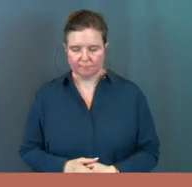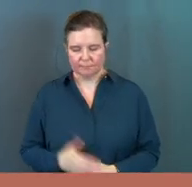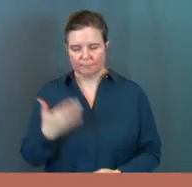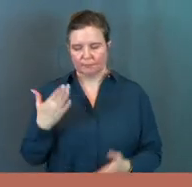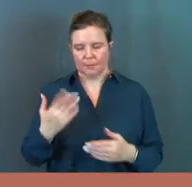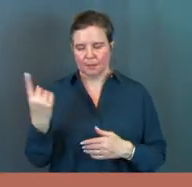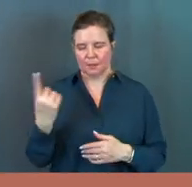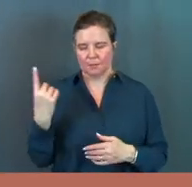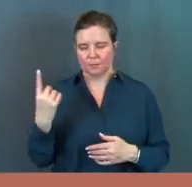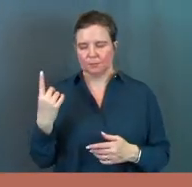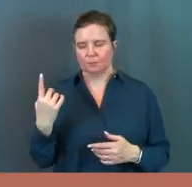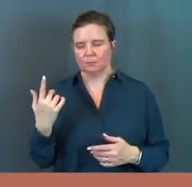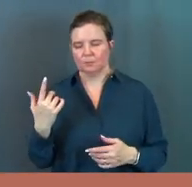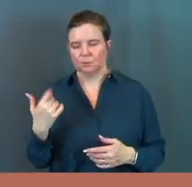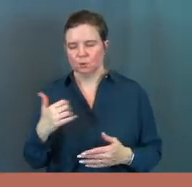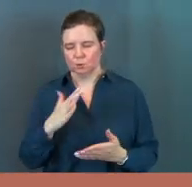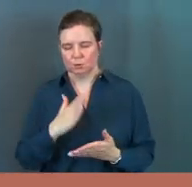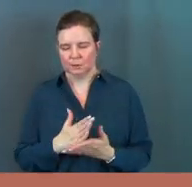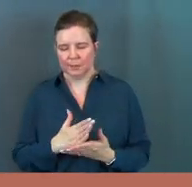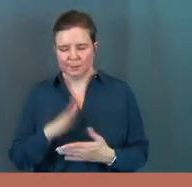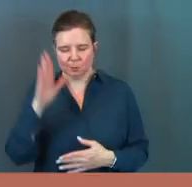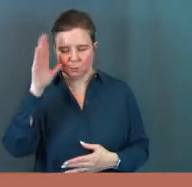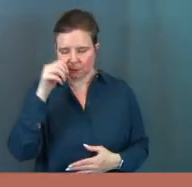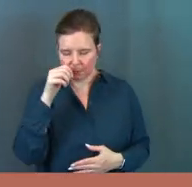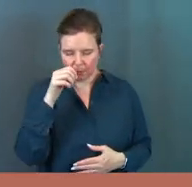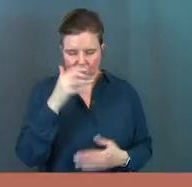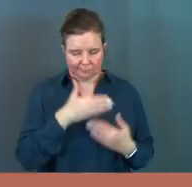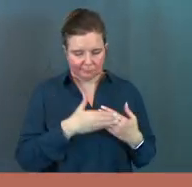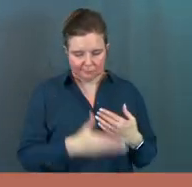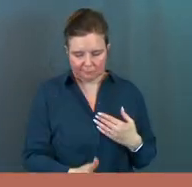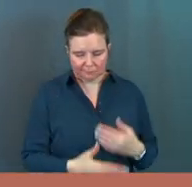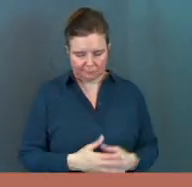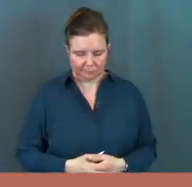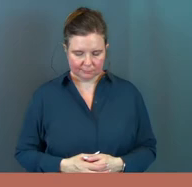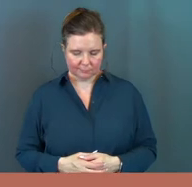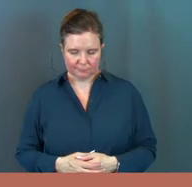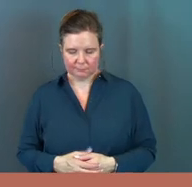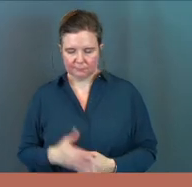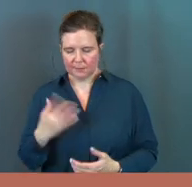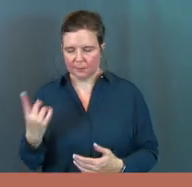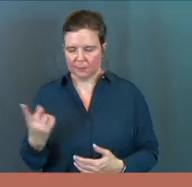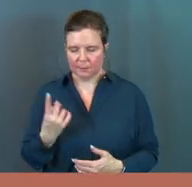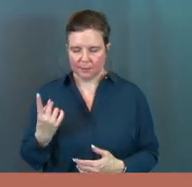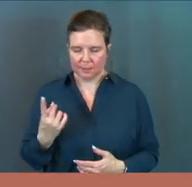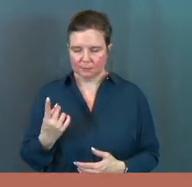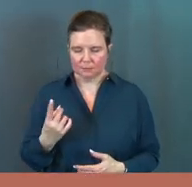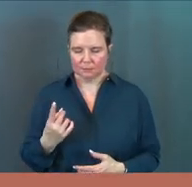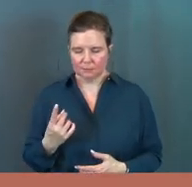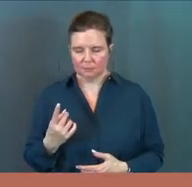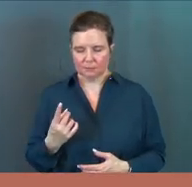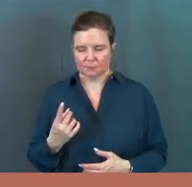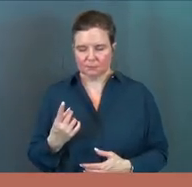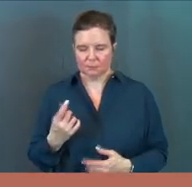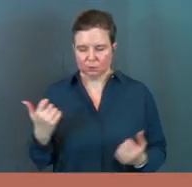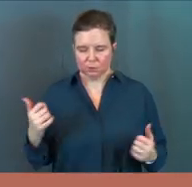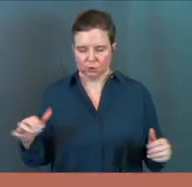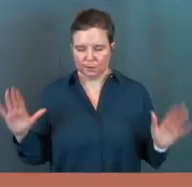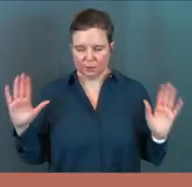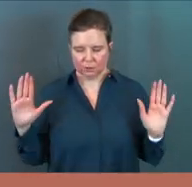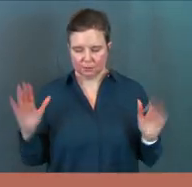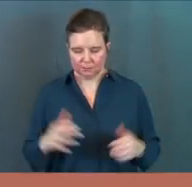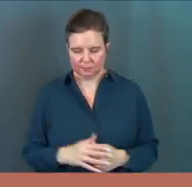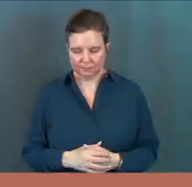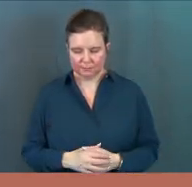Maybe there's something to just stop being so stubborn about from now on. Maybe there's something to surrender.